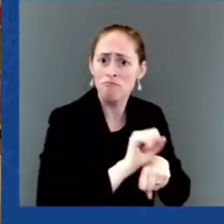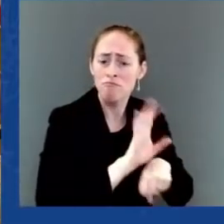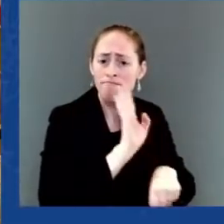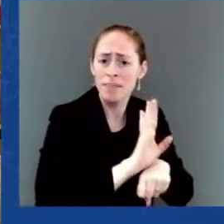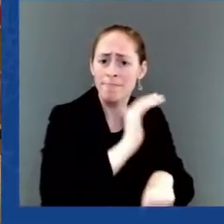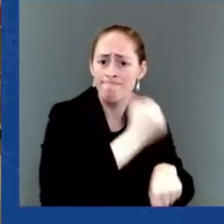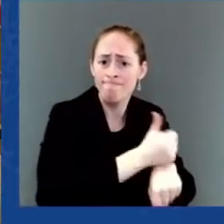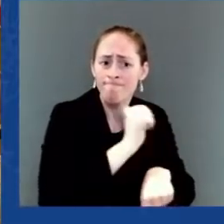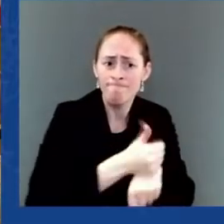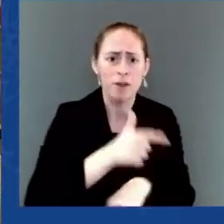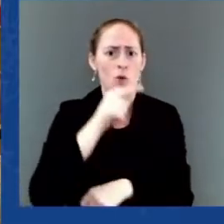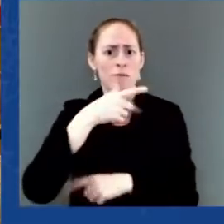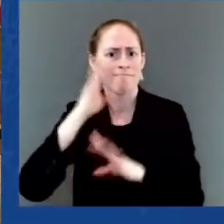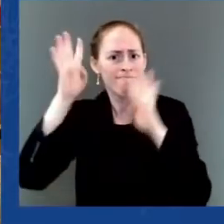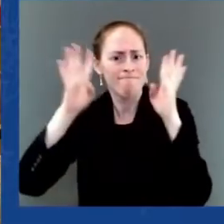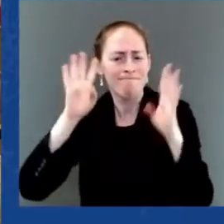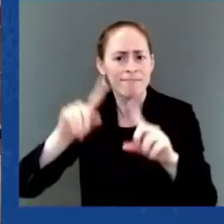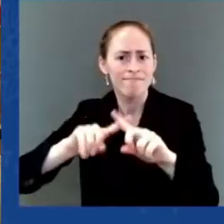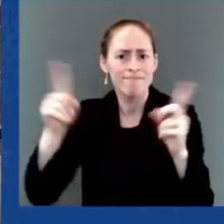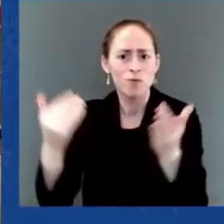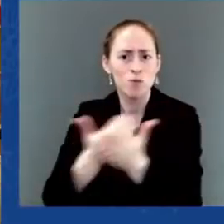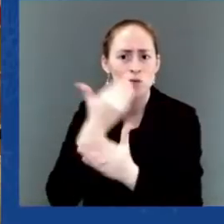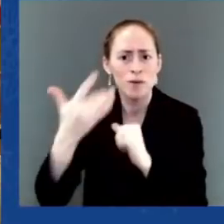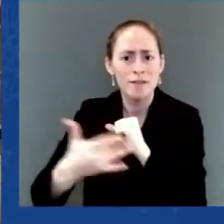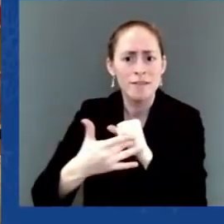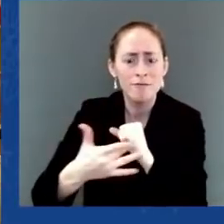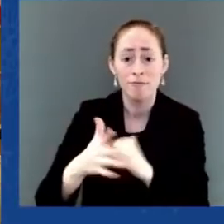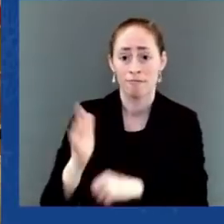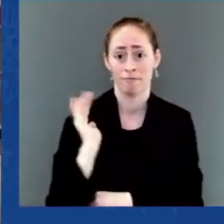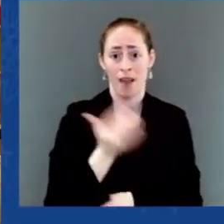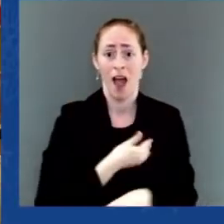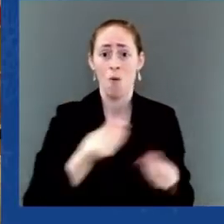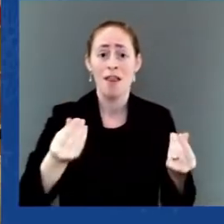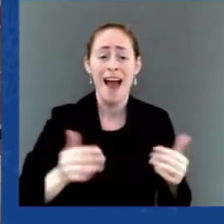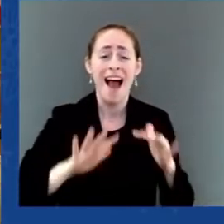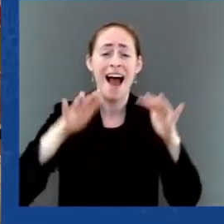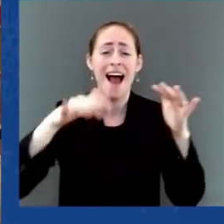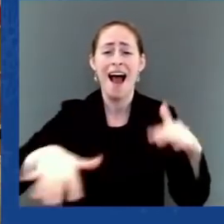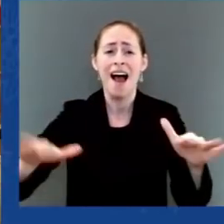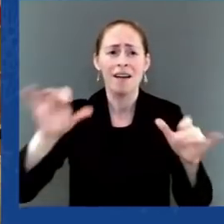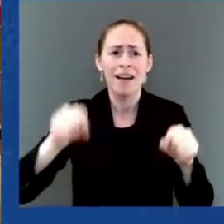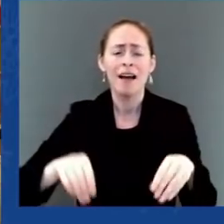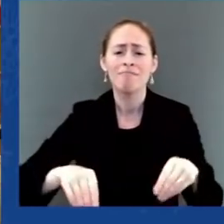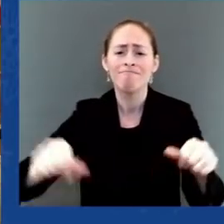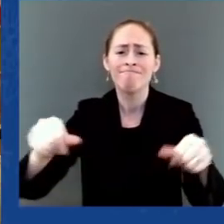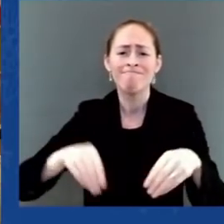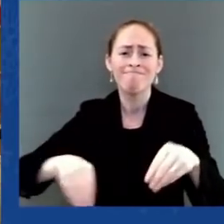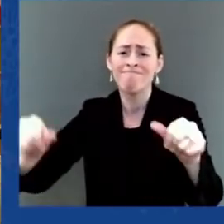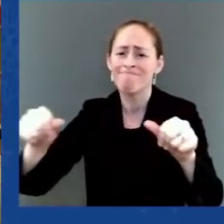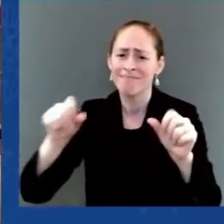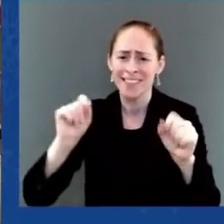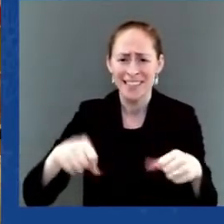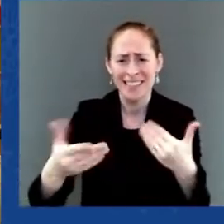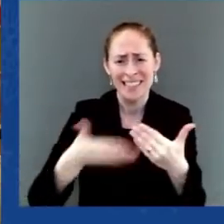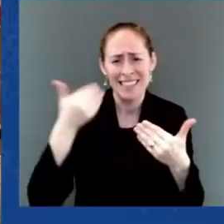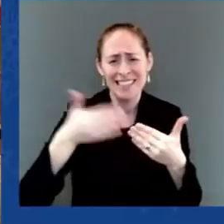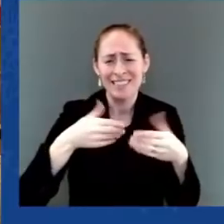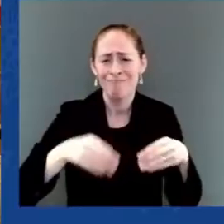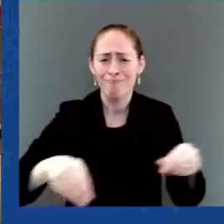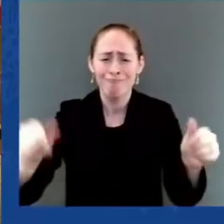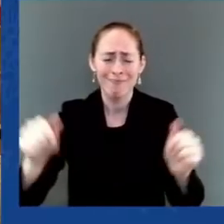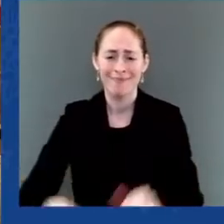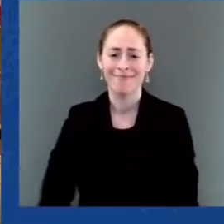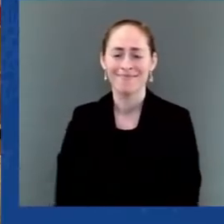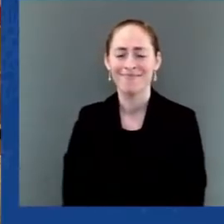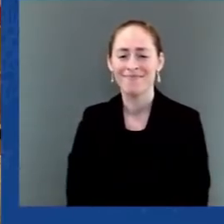The distance between our countries allows us to make savings in terms of transportation